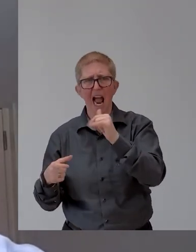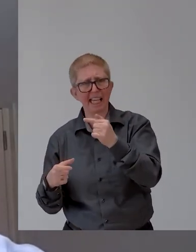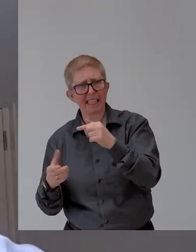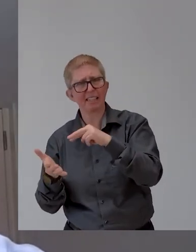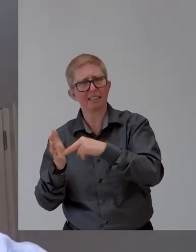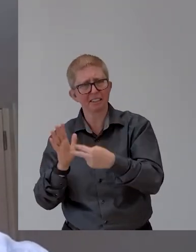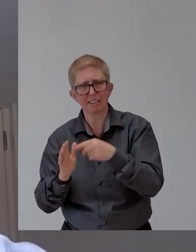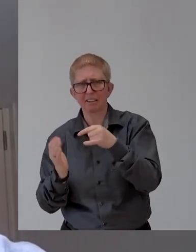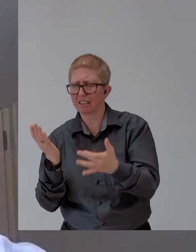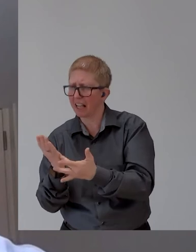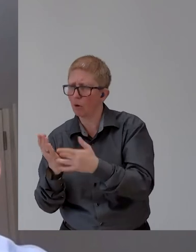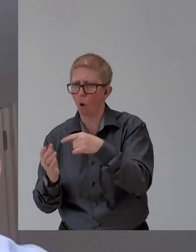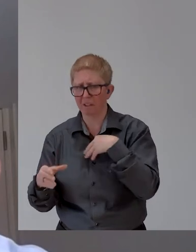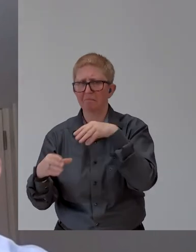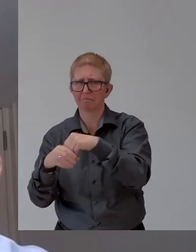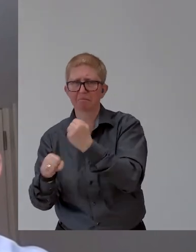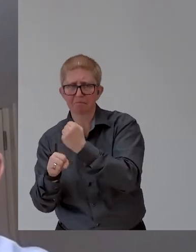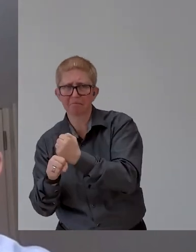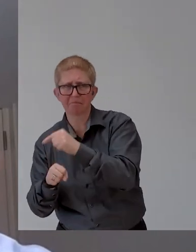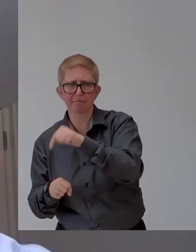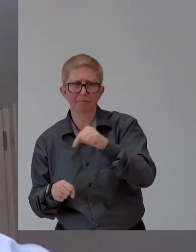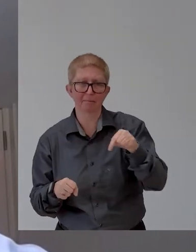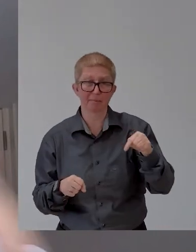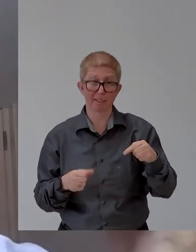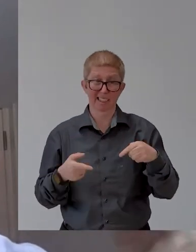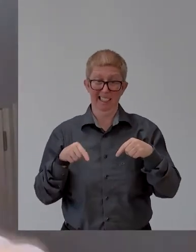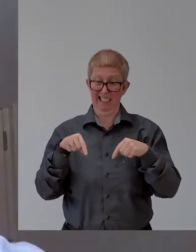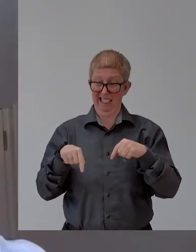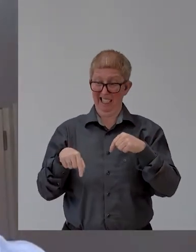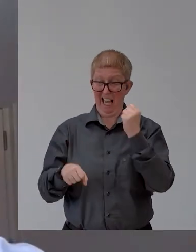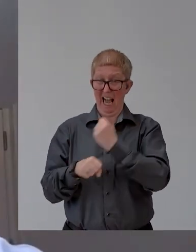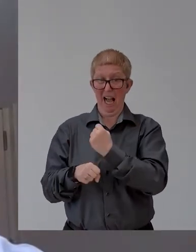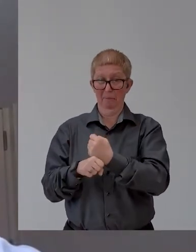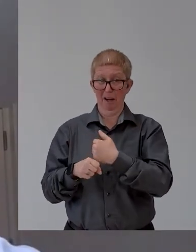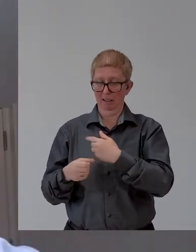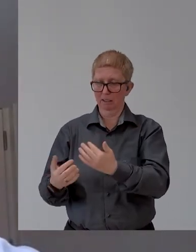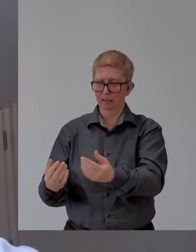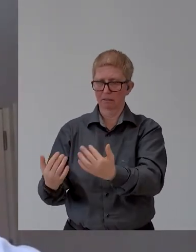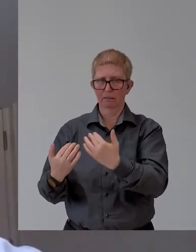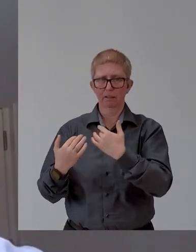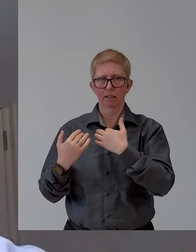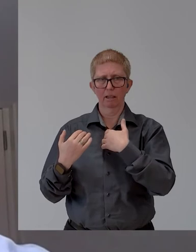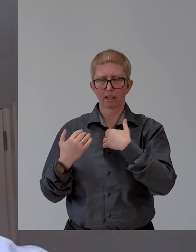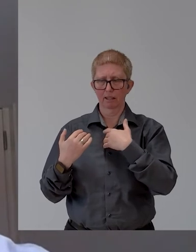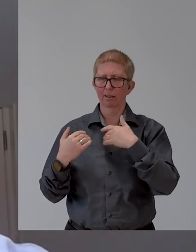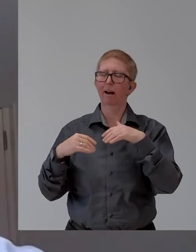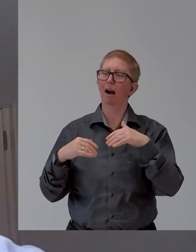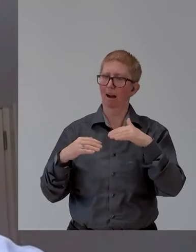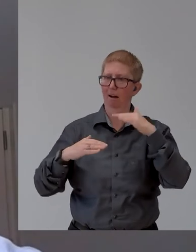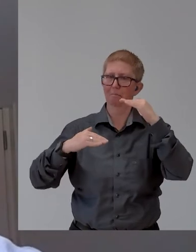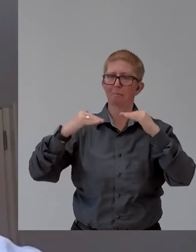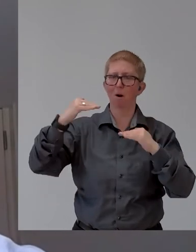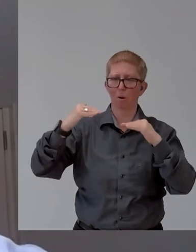Um, during that time, you know, for me, for balance, there were two key factors, like many family.